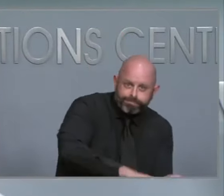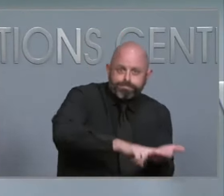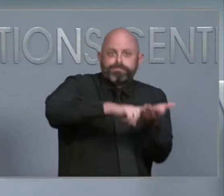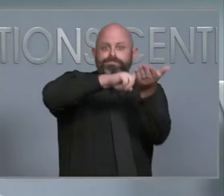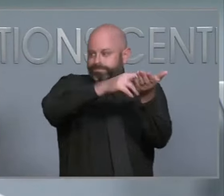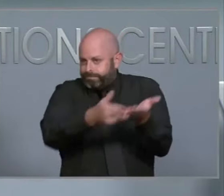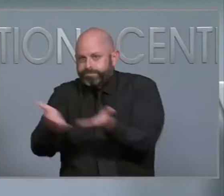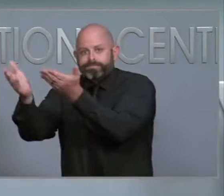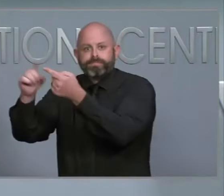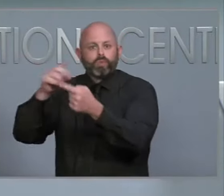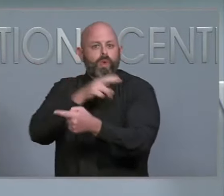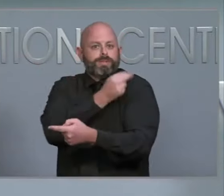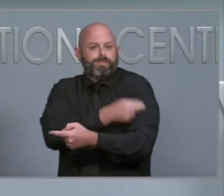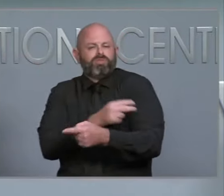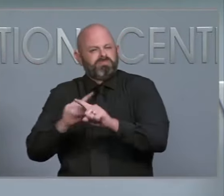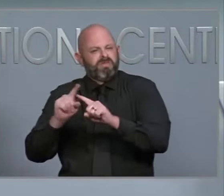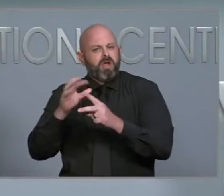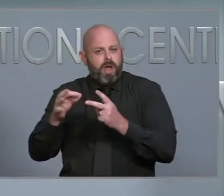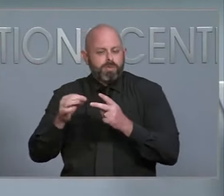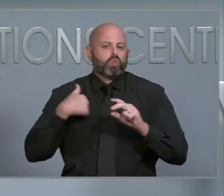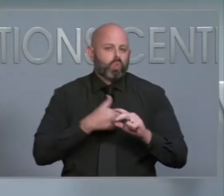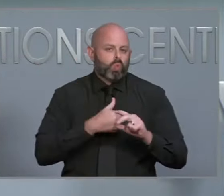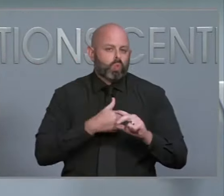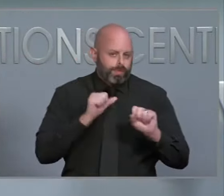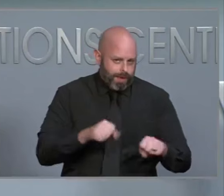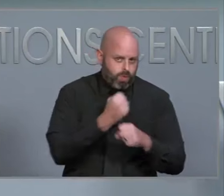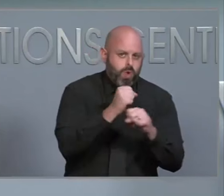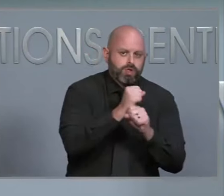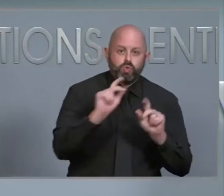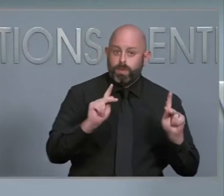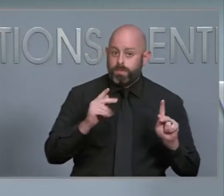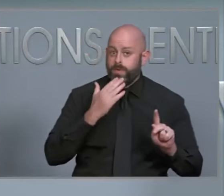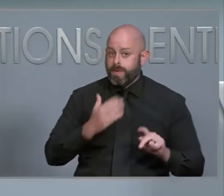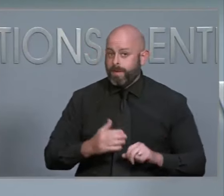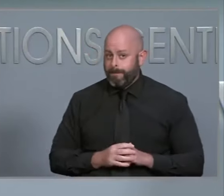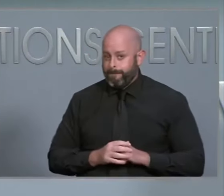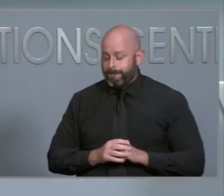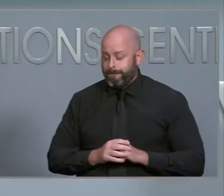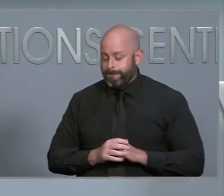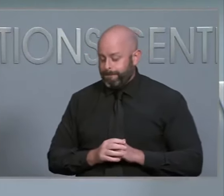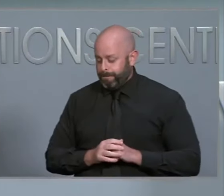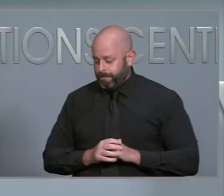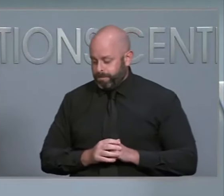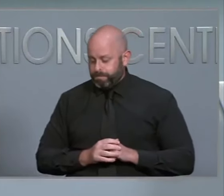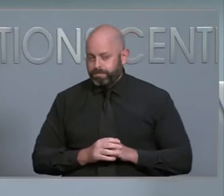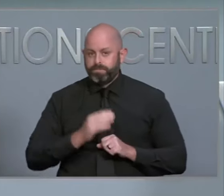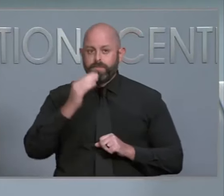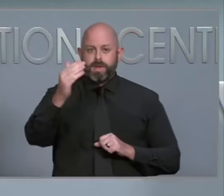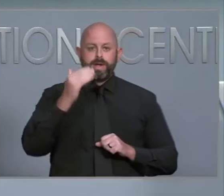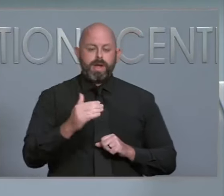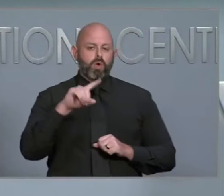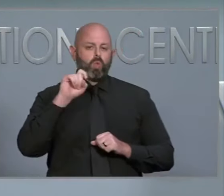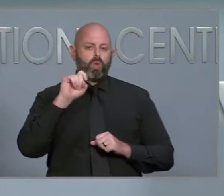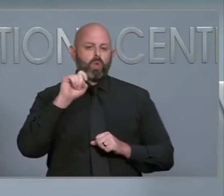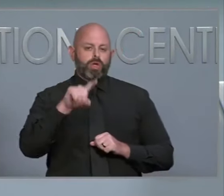Next question. Our next question is from Ted Hesman with Reuters. Go ahead, Ted.